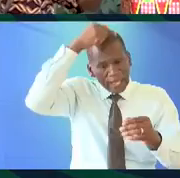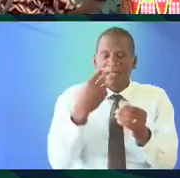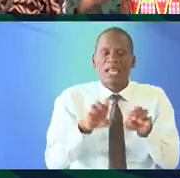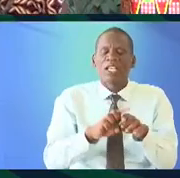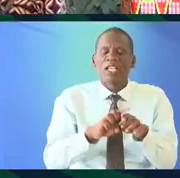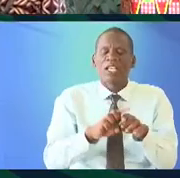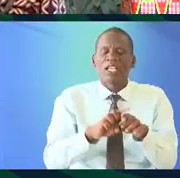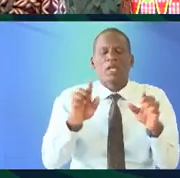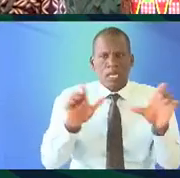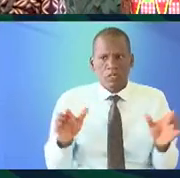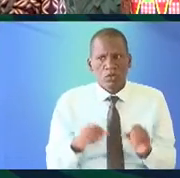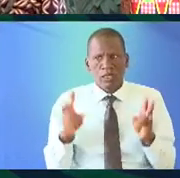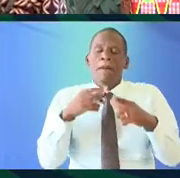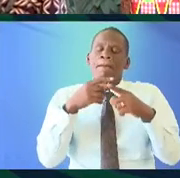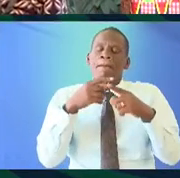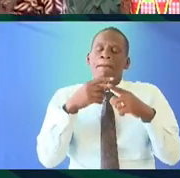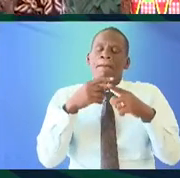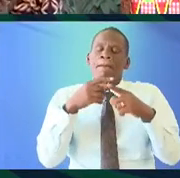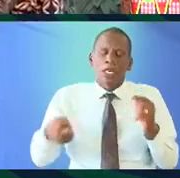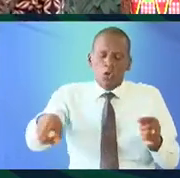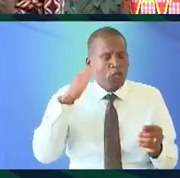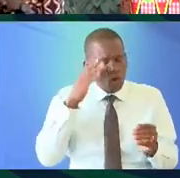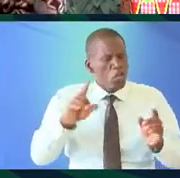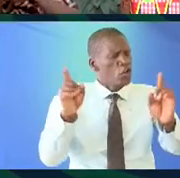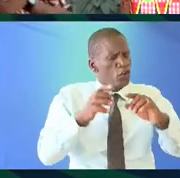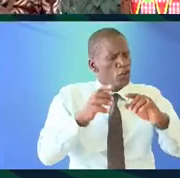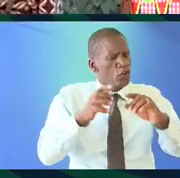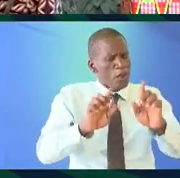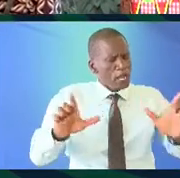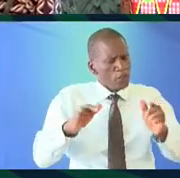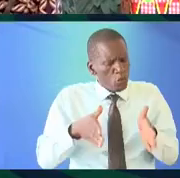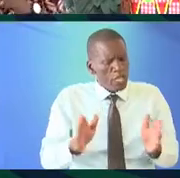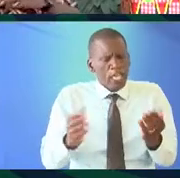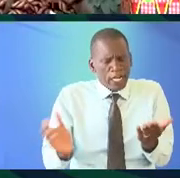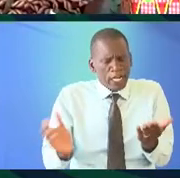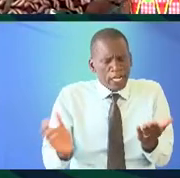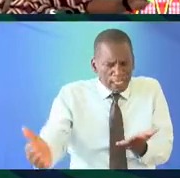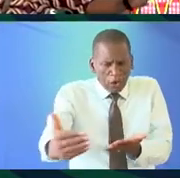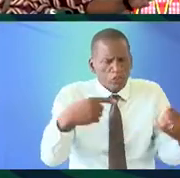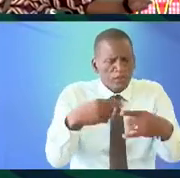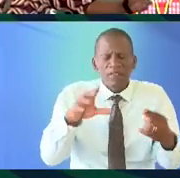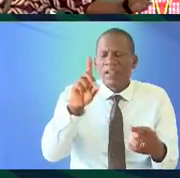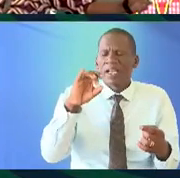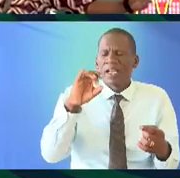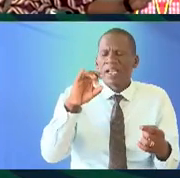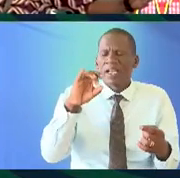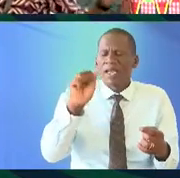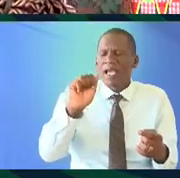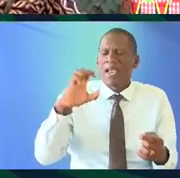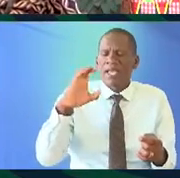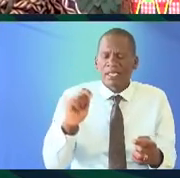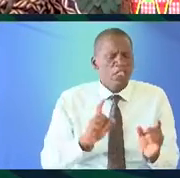is seen as one language okay but we know that is from a linguistic point of view is a collection of dialects